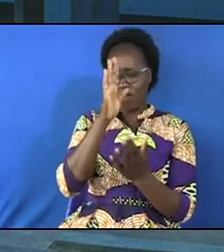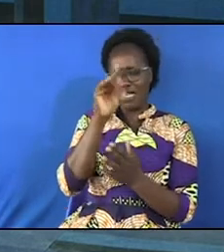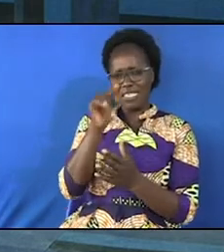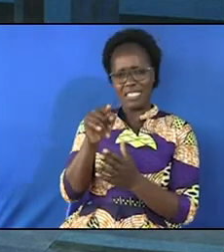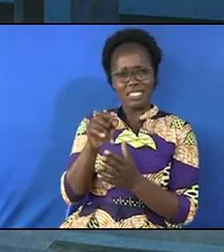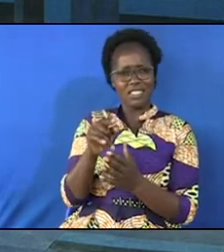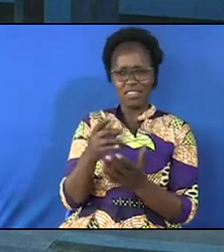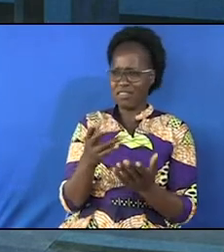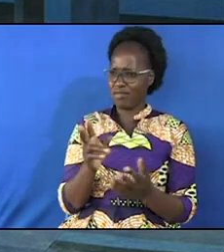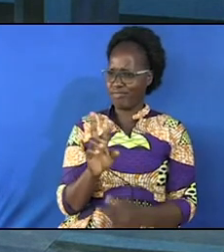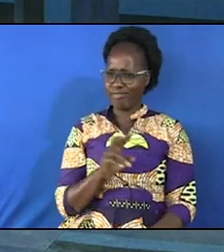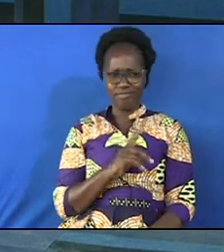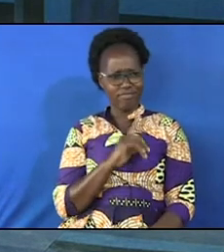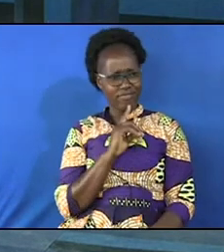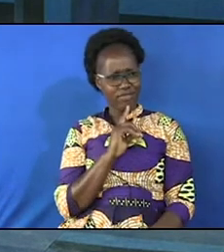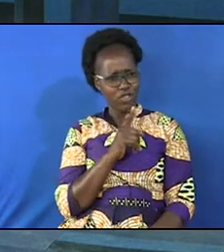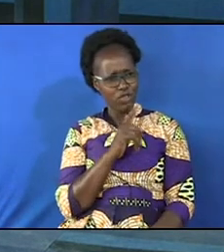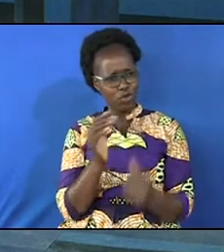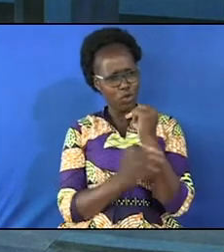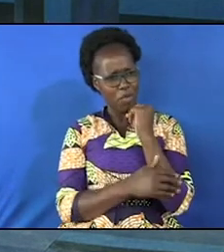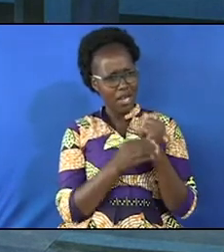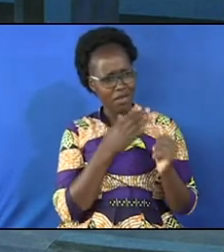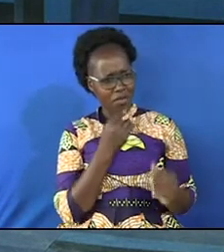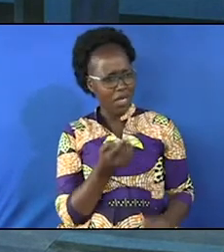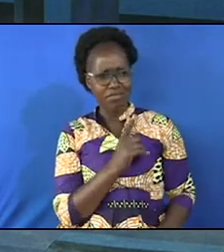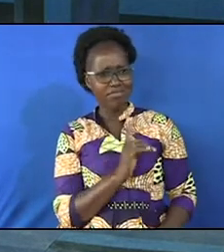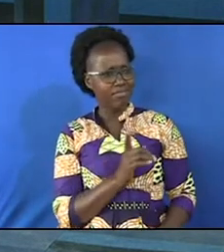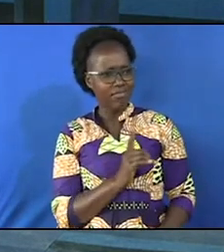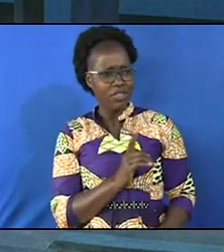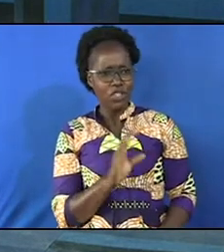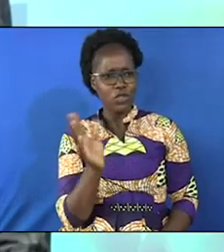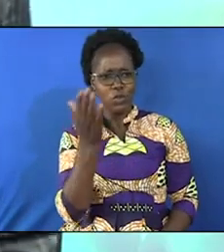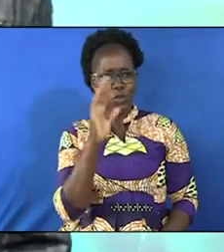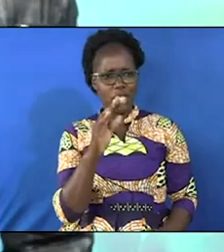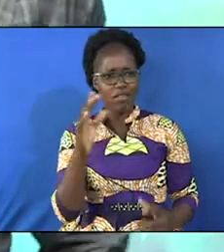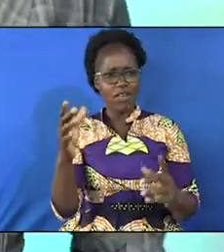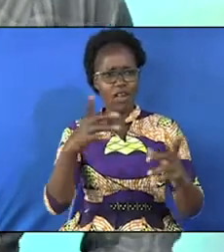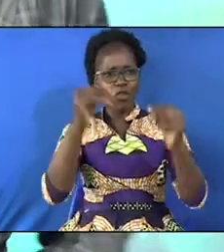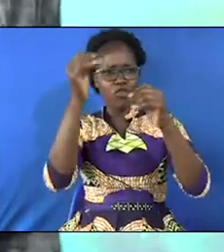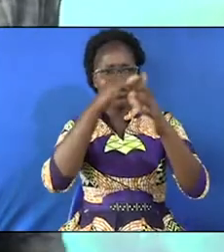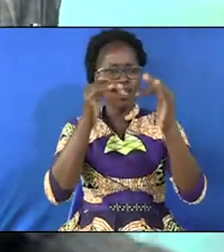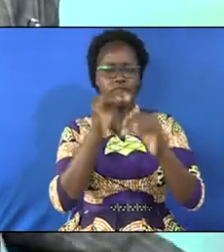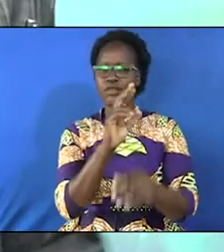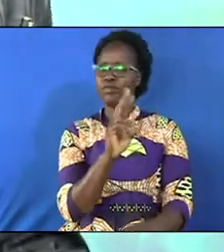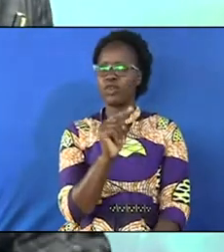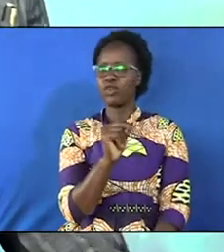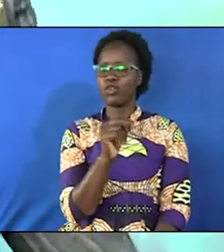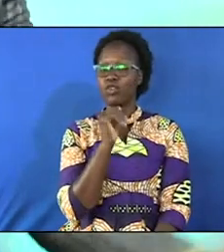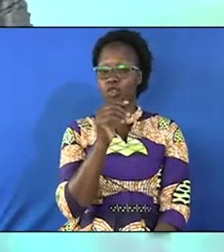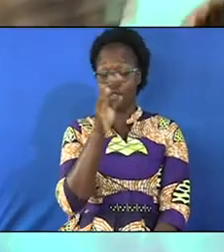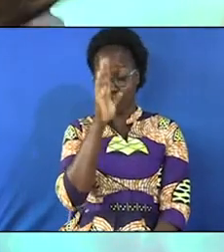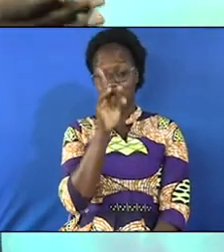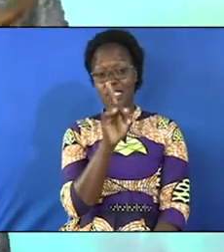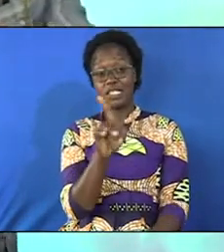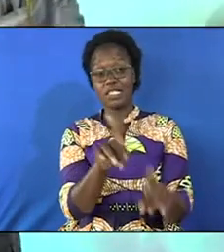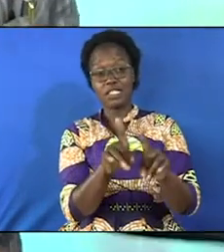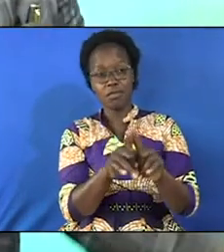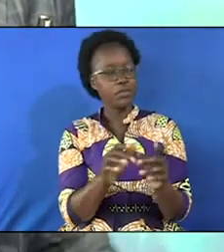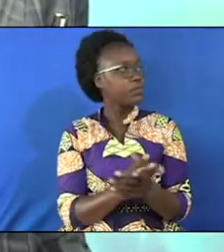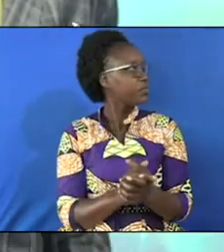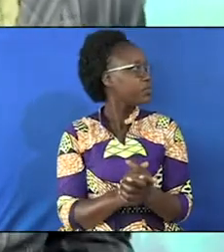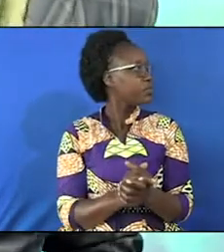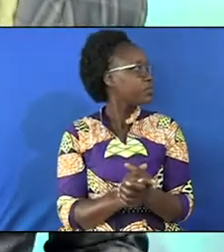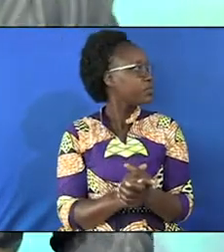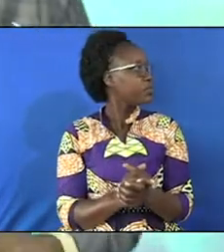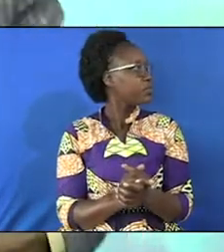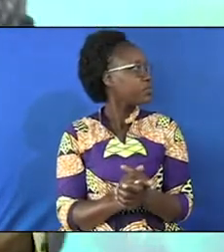look at my skin and says you are a black man you will not make it to heaven that is not the God I serve okay you didn't get me let